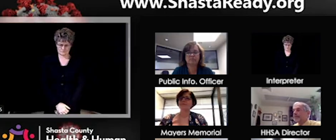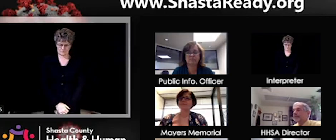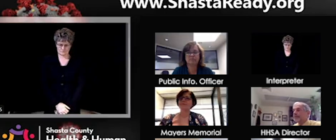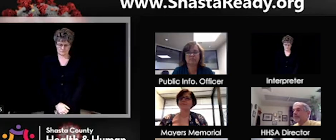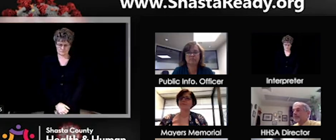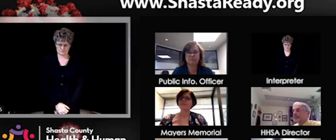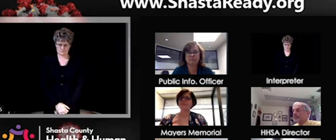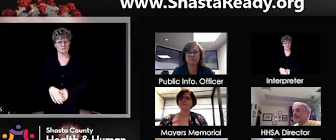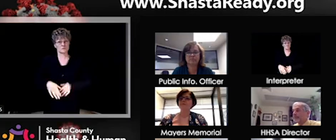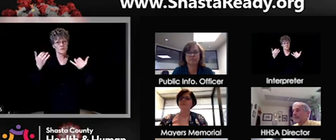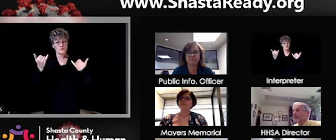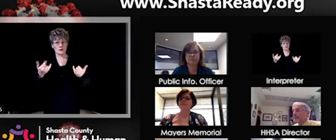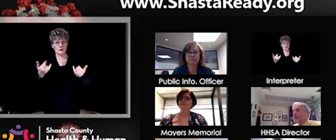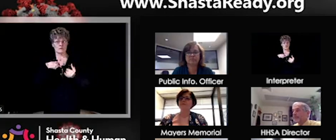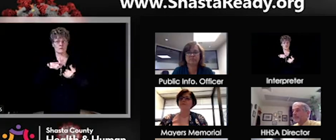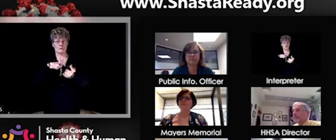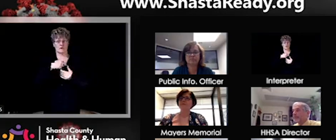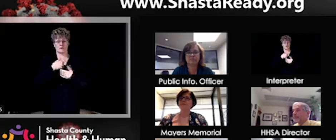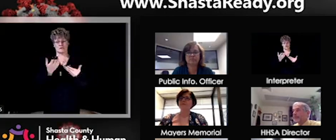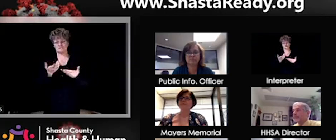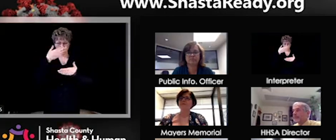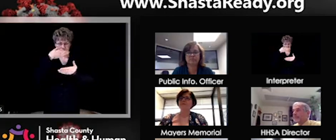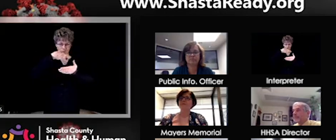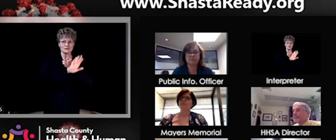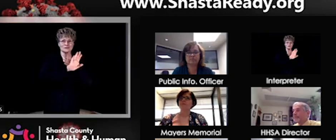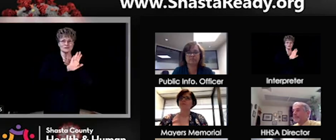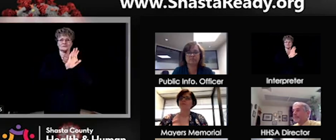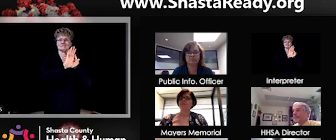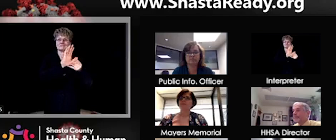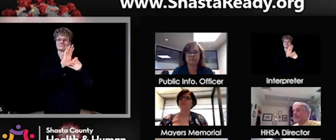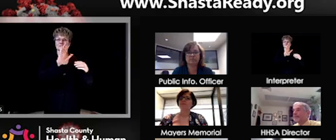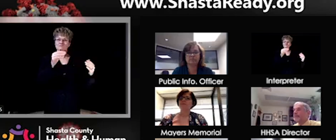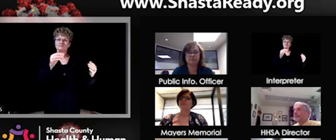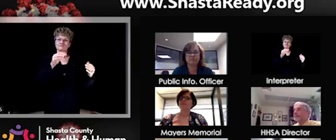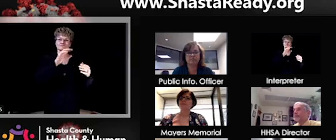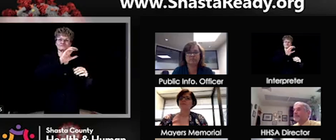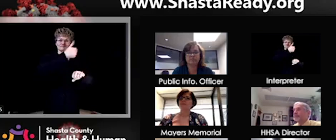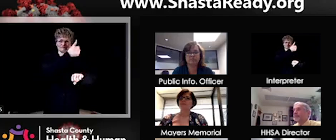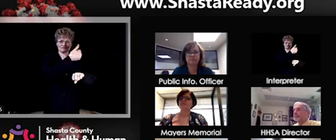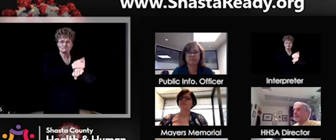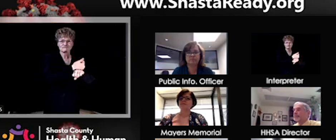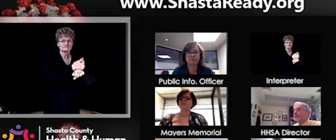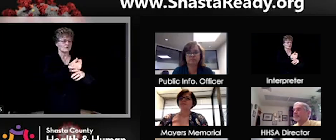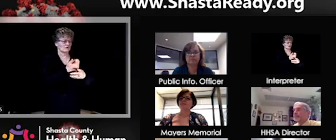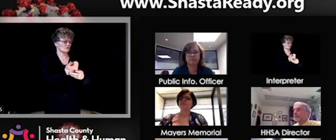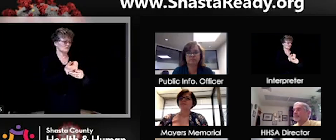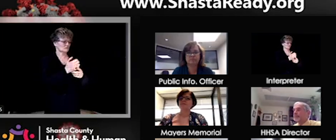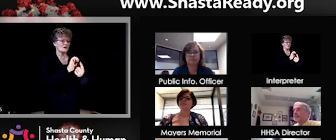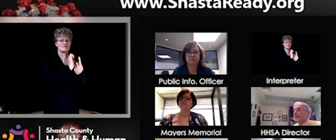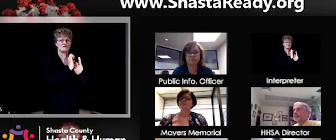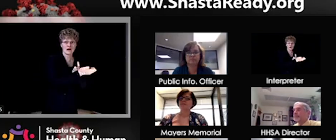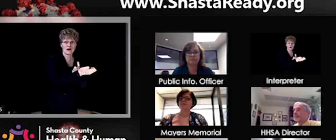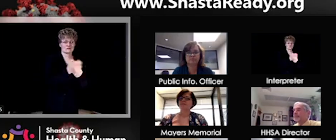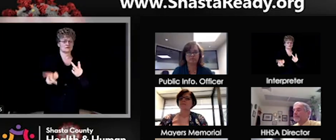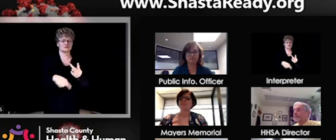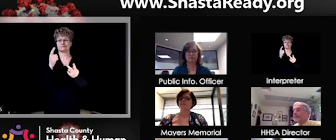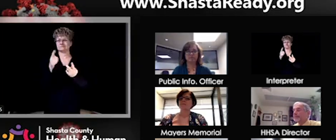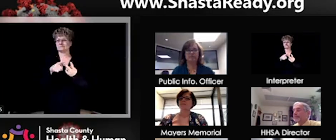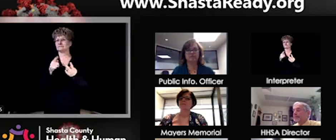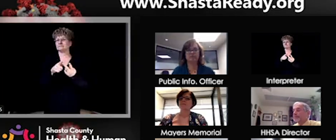activities differently now. Because we have to integrate physical distancing, environmental cleaning,